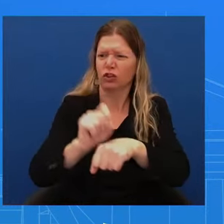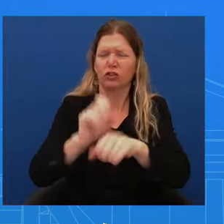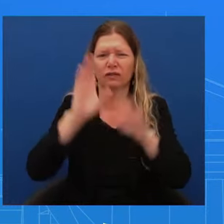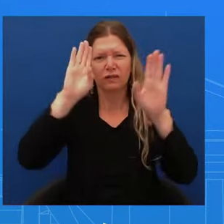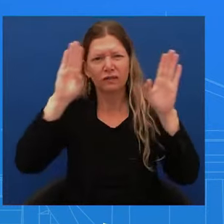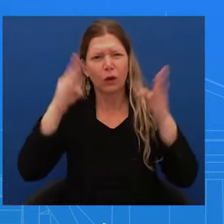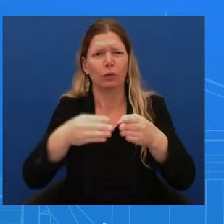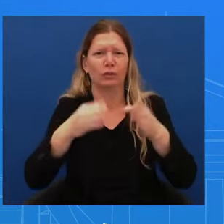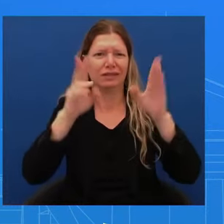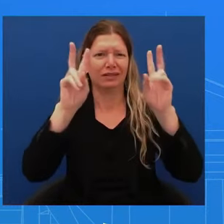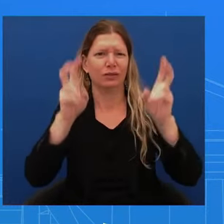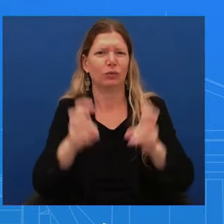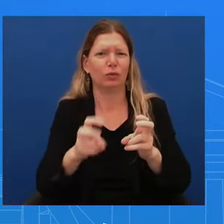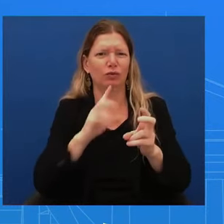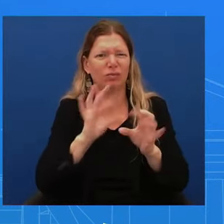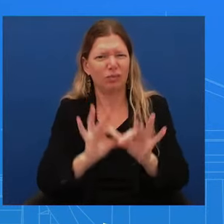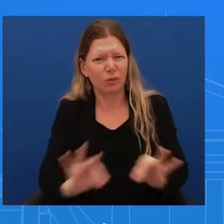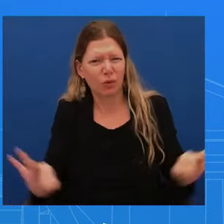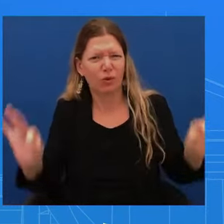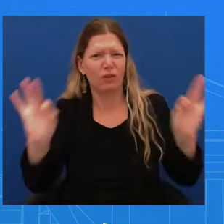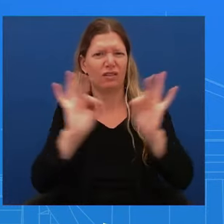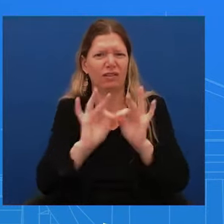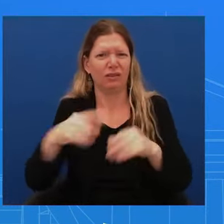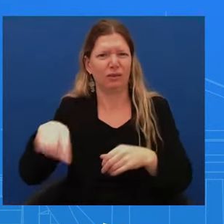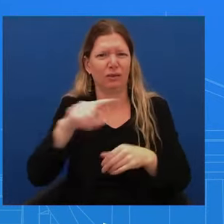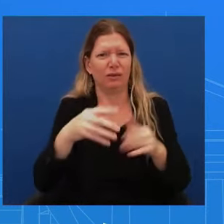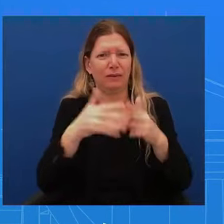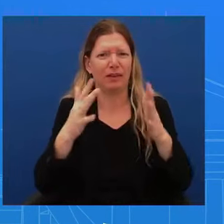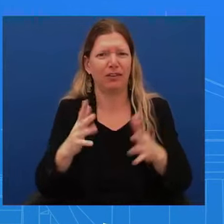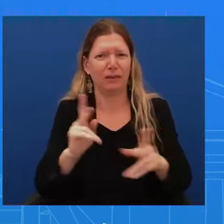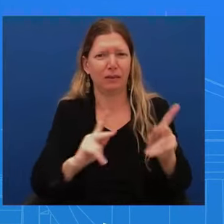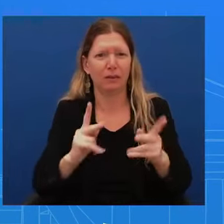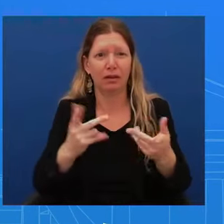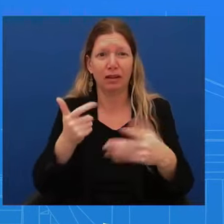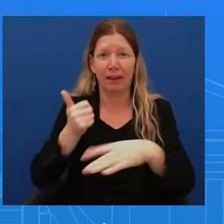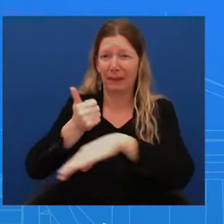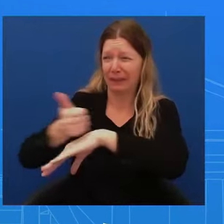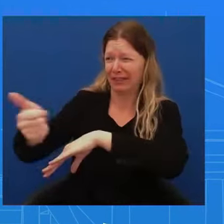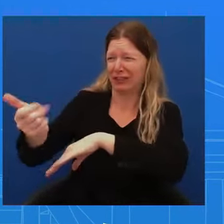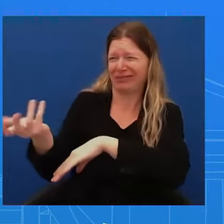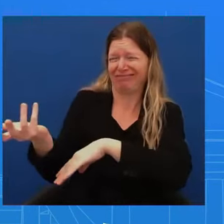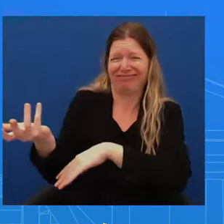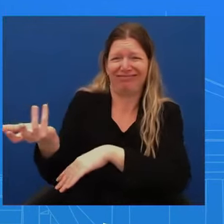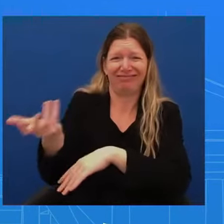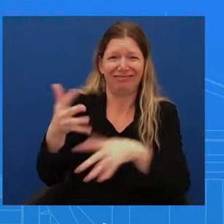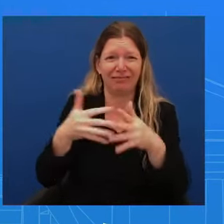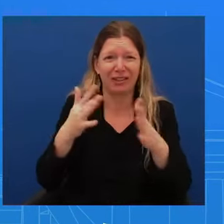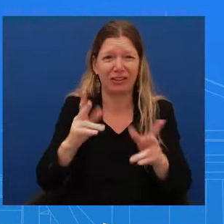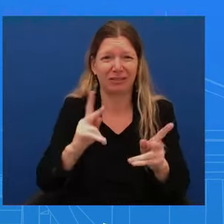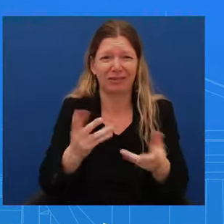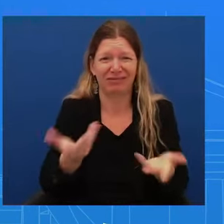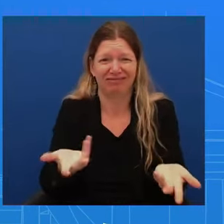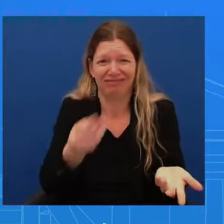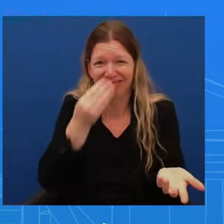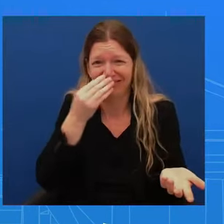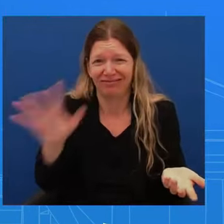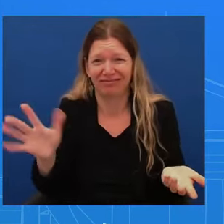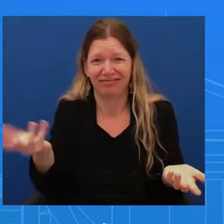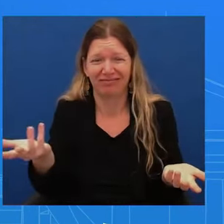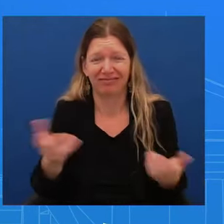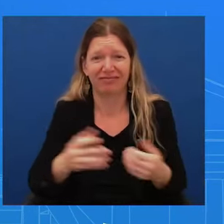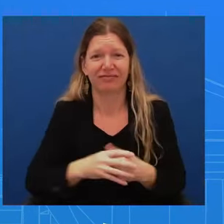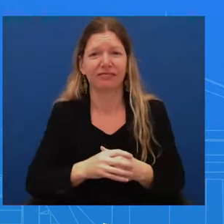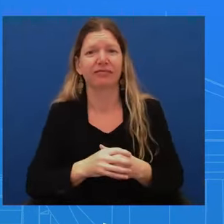that American people have across the country. Any more details you can provide on the sticking points right now in the border talks. The role has been mentioned by